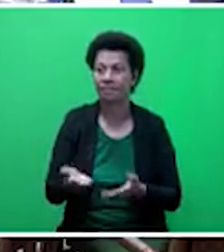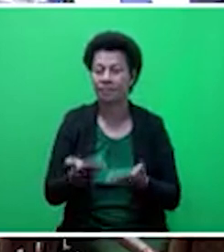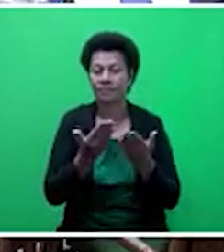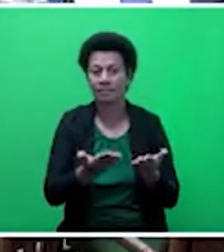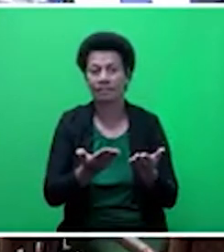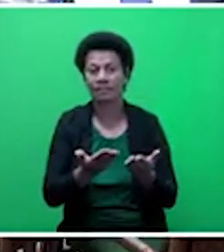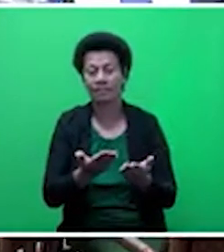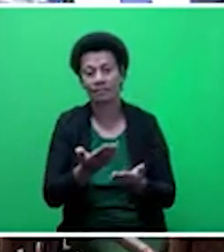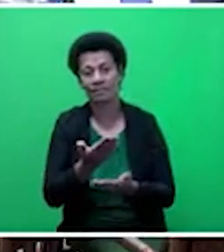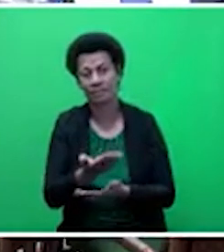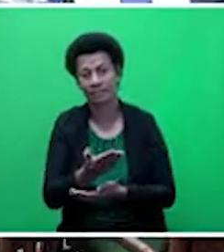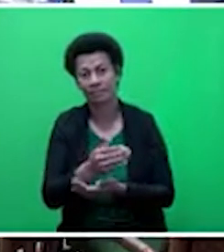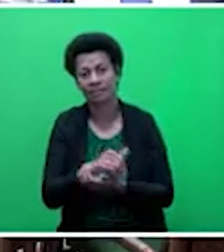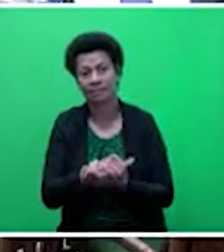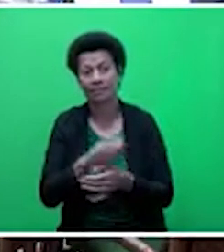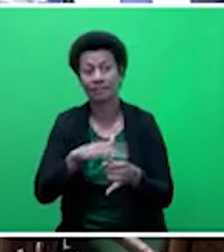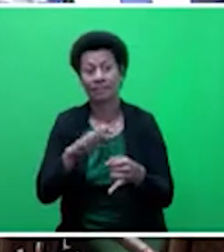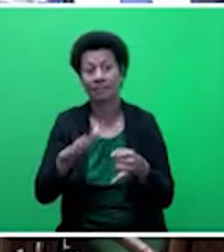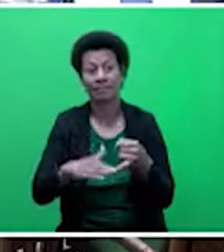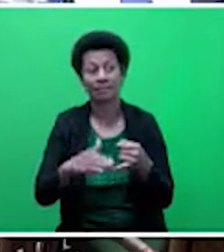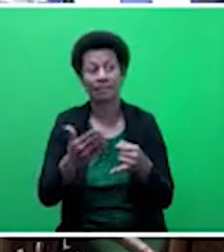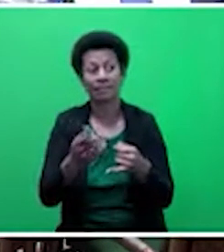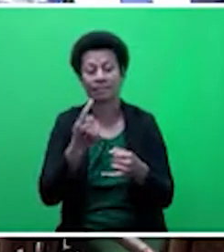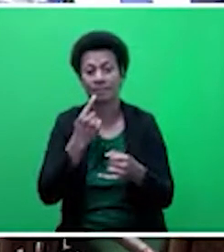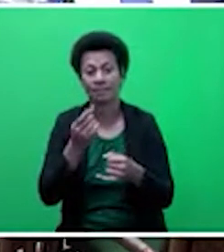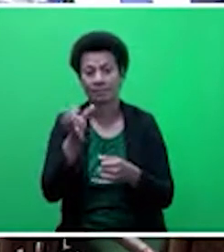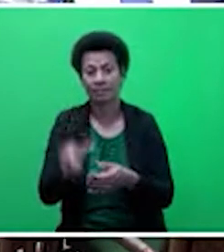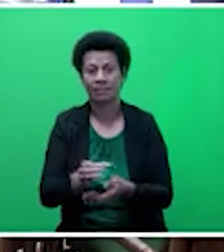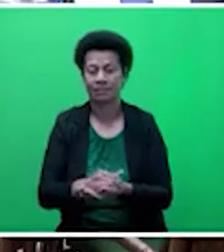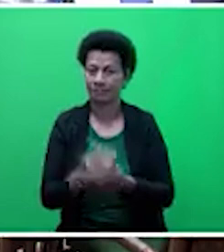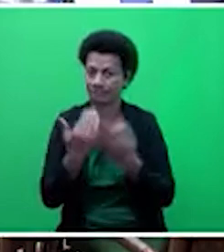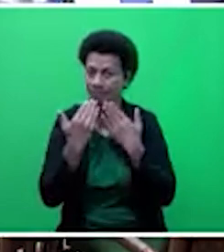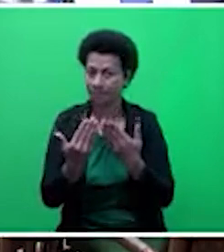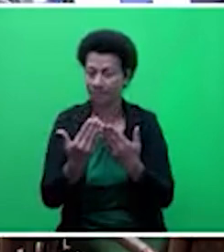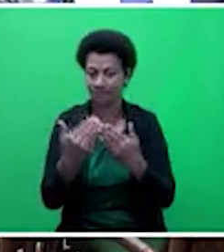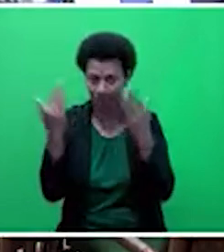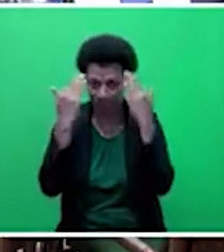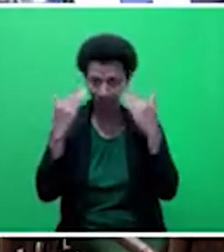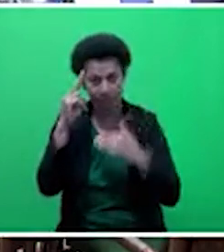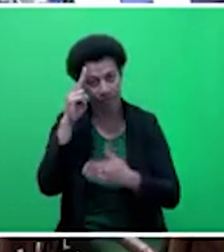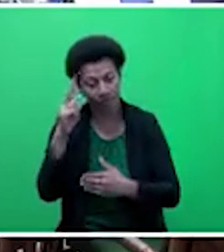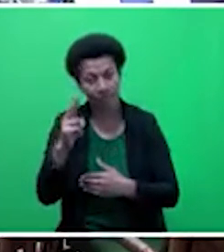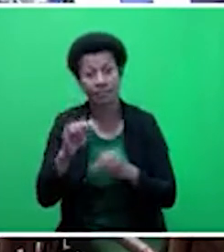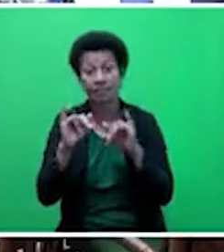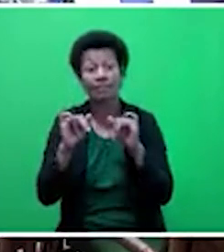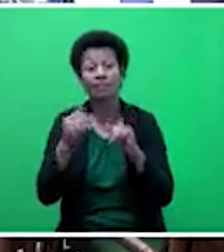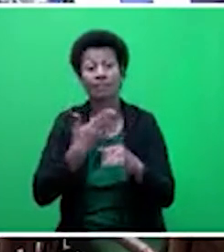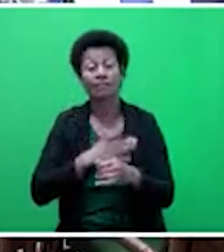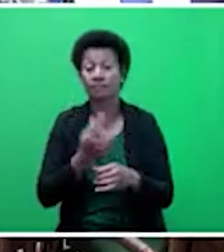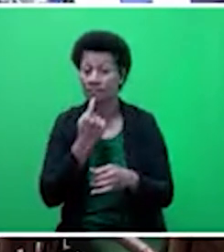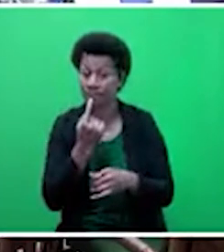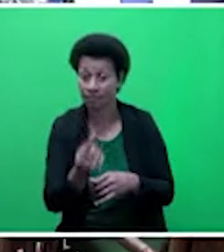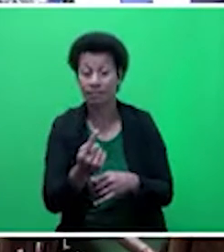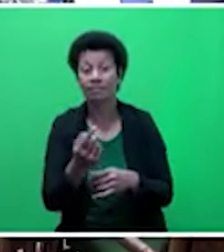Before the right of reply, the Honourable Attorney General. You have the floor. Thank you, Mr. Speaker. Sir, Mr. Speaker says a number of issues I'd like to raise, but before